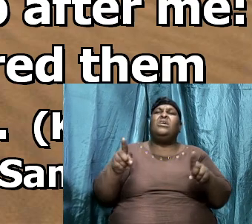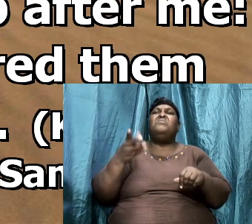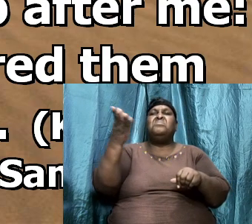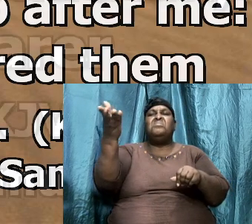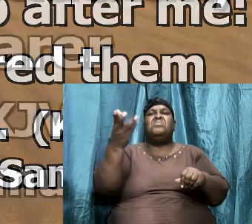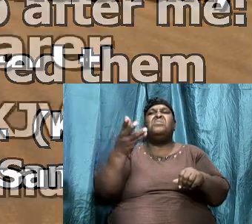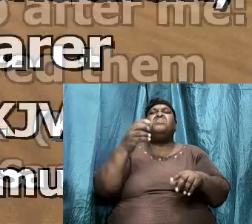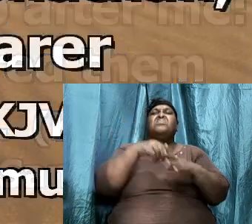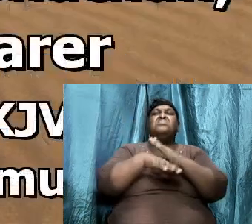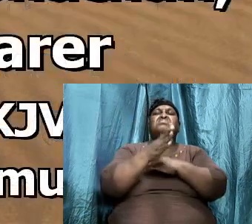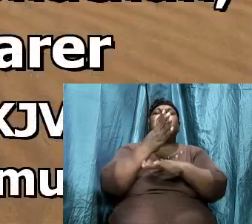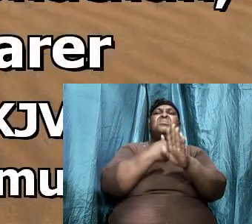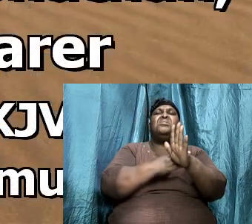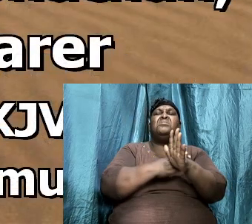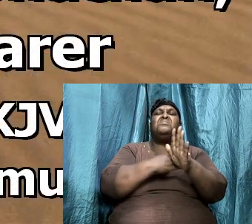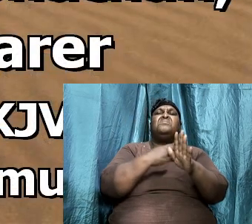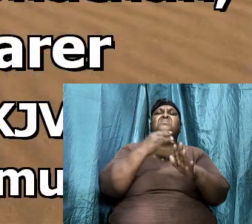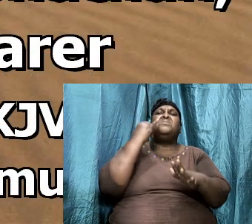Israel